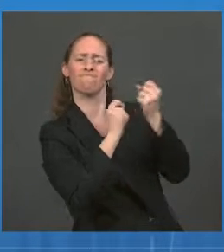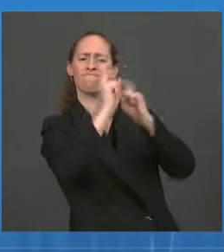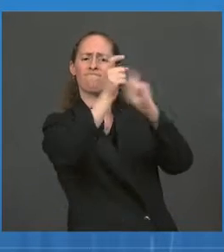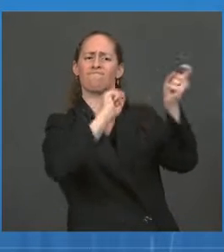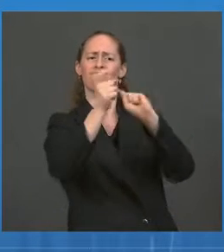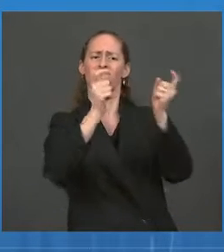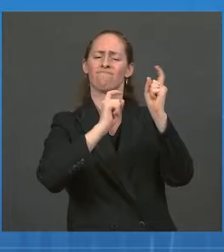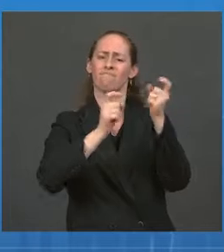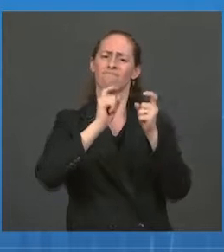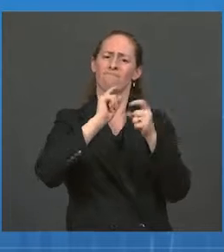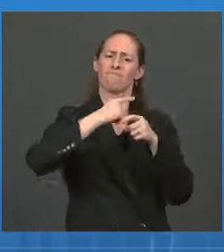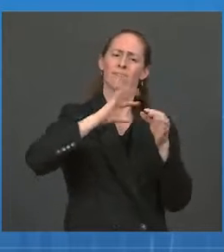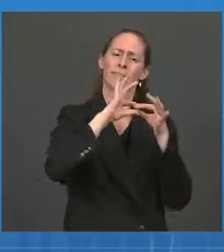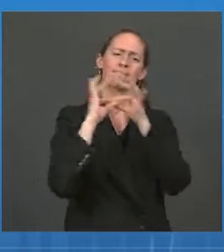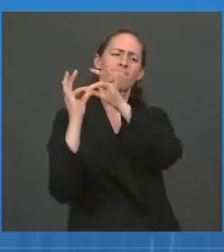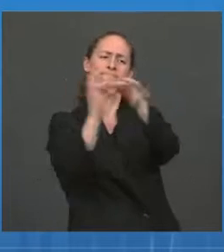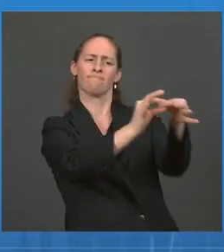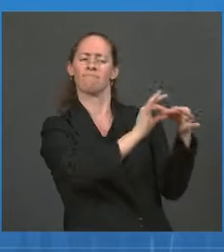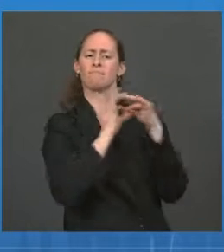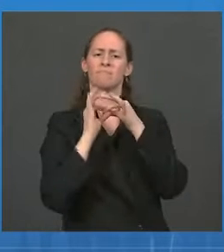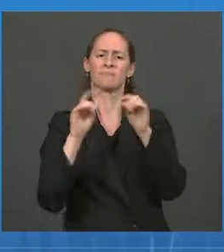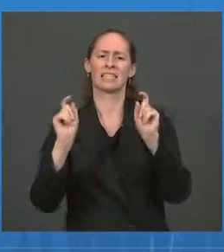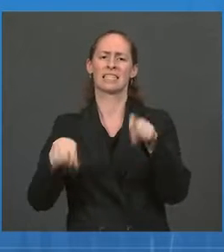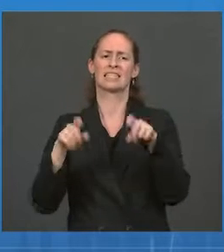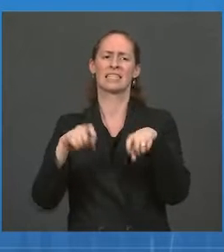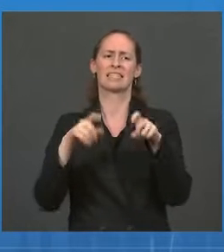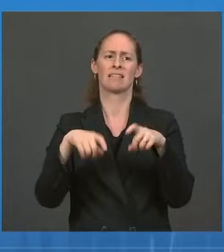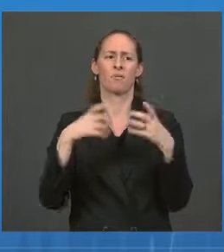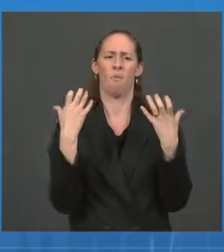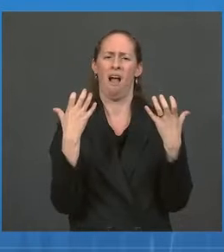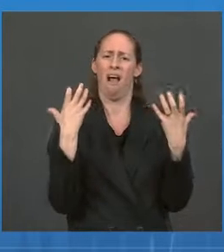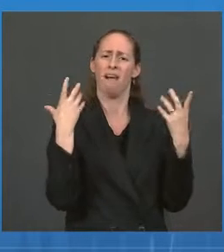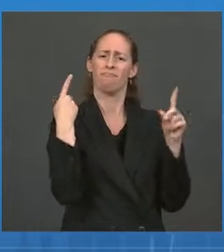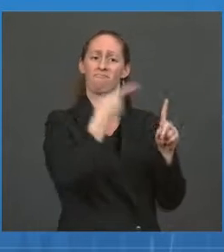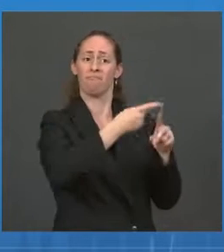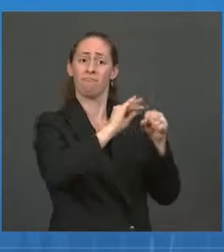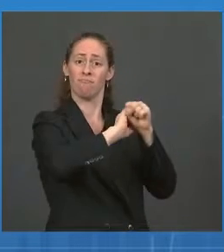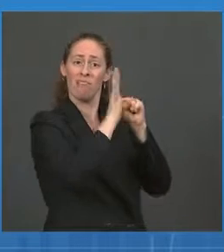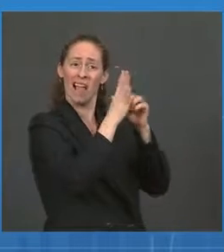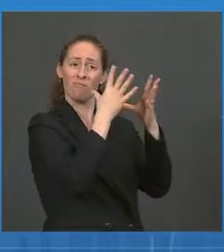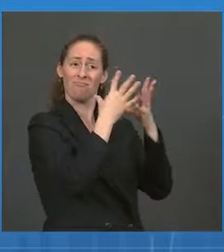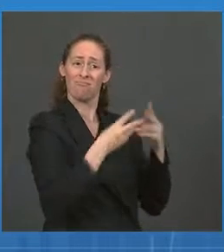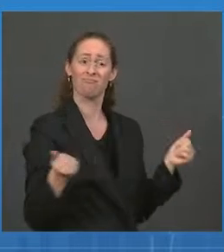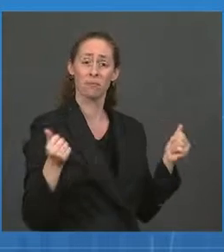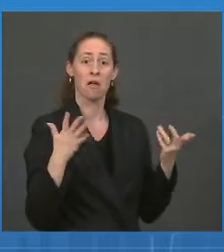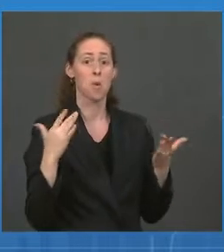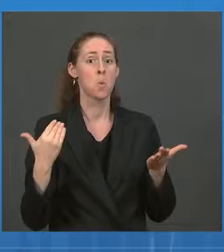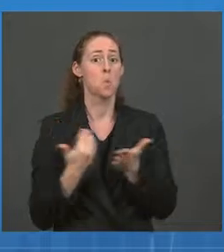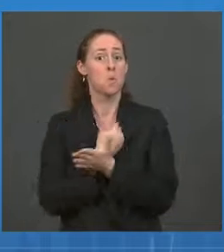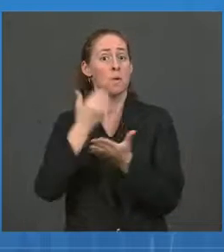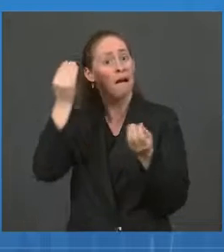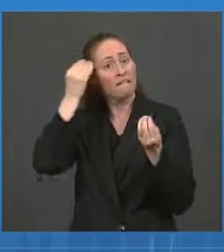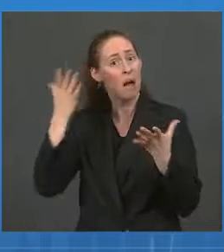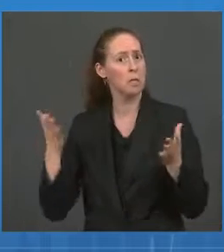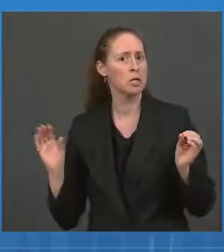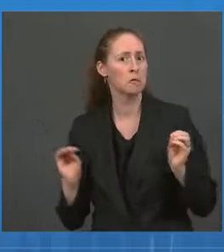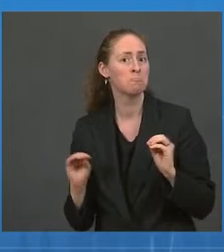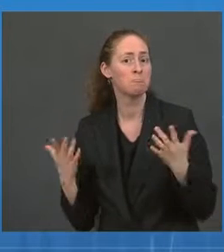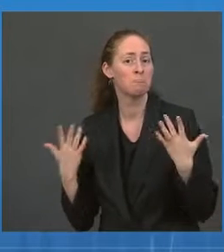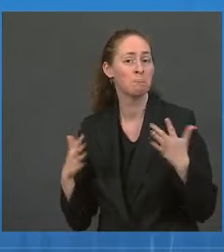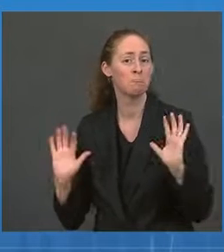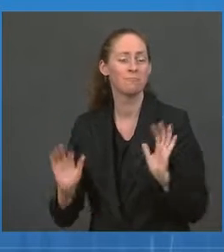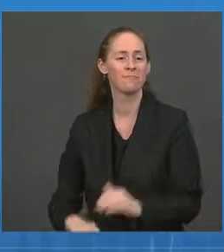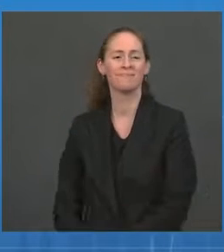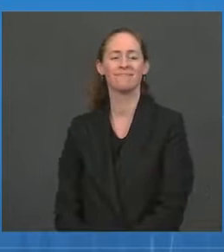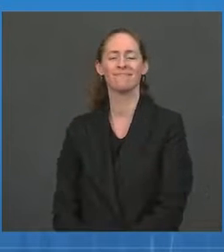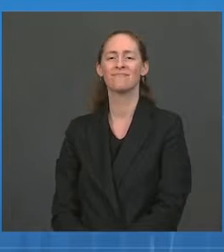from this pandemic. I have no other updates to share with you at this point. Next question.